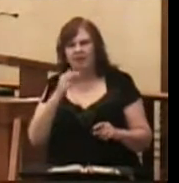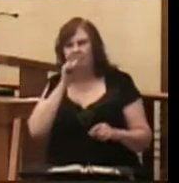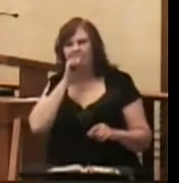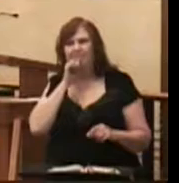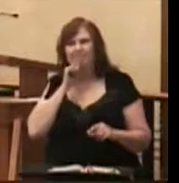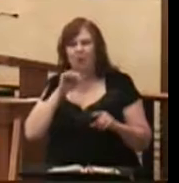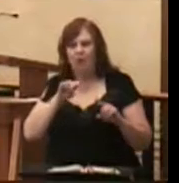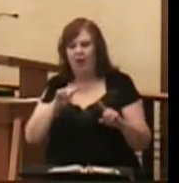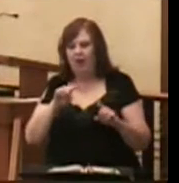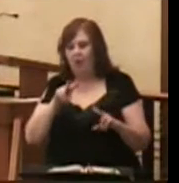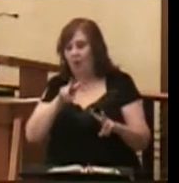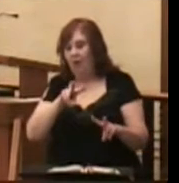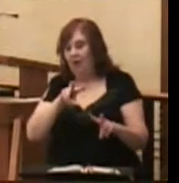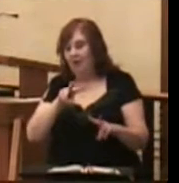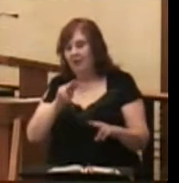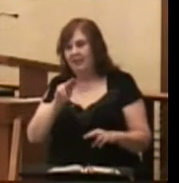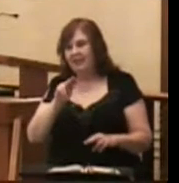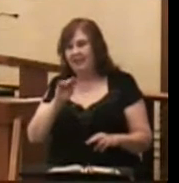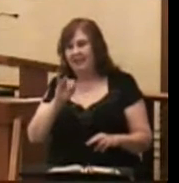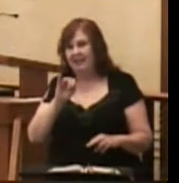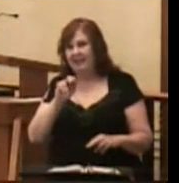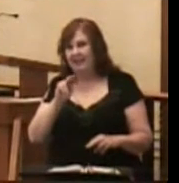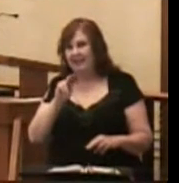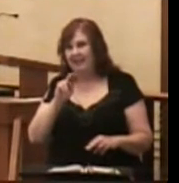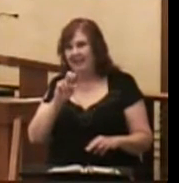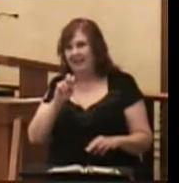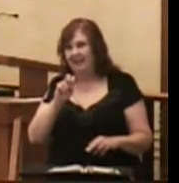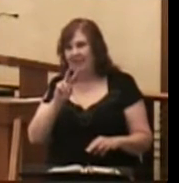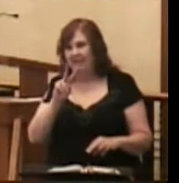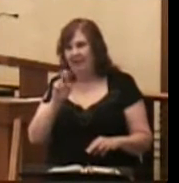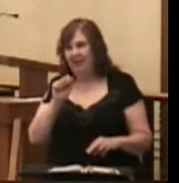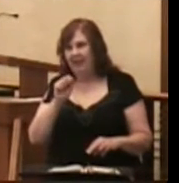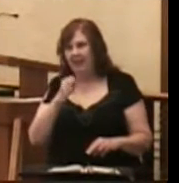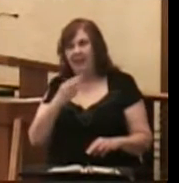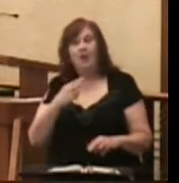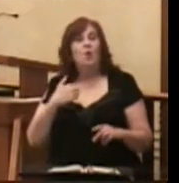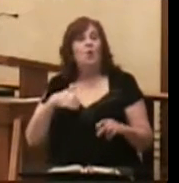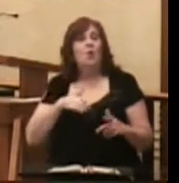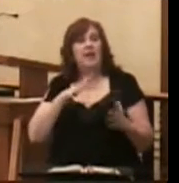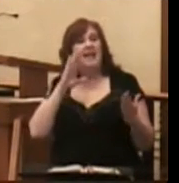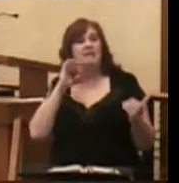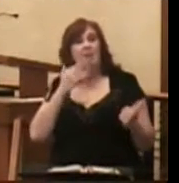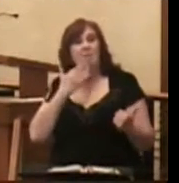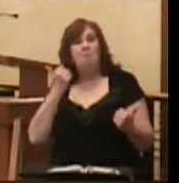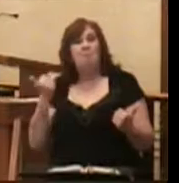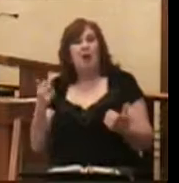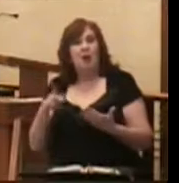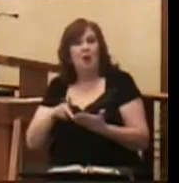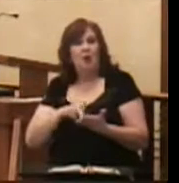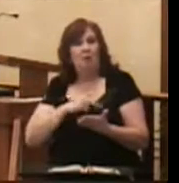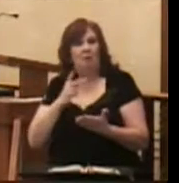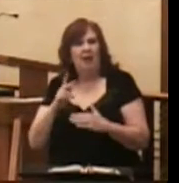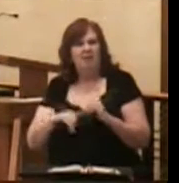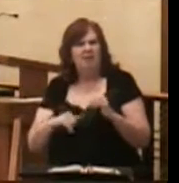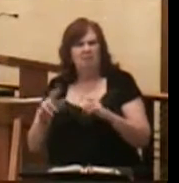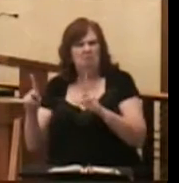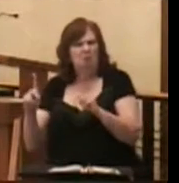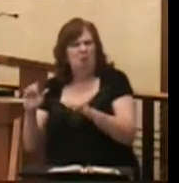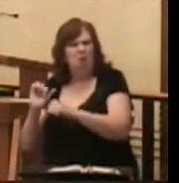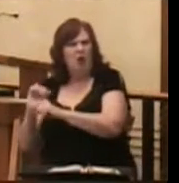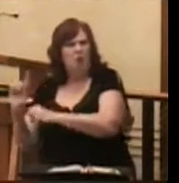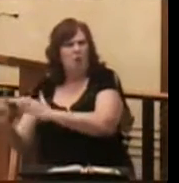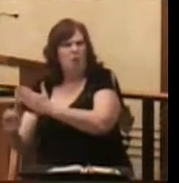watching Nineveh, we expect to fare better than those people who worked just one hour.